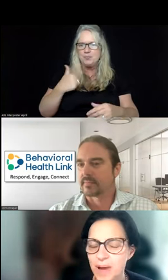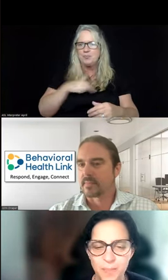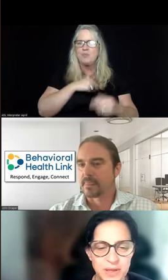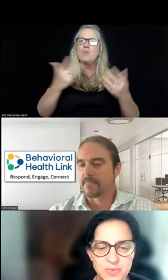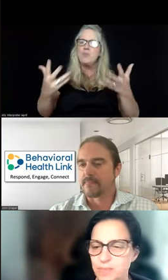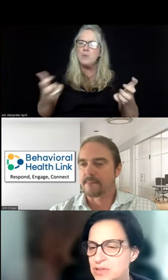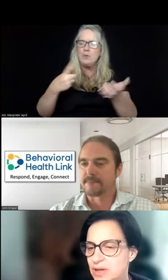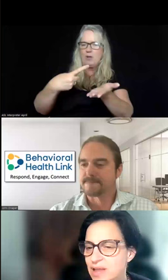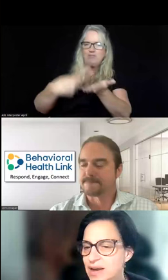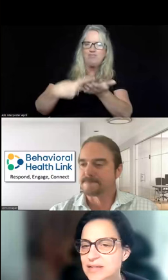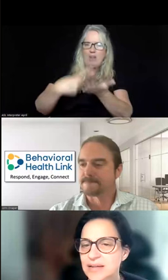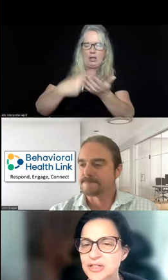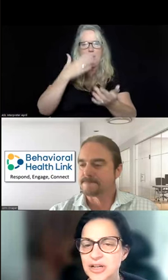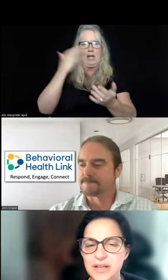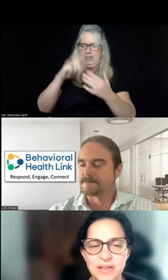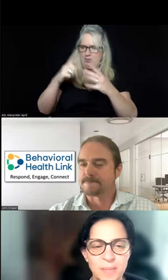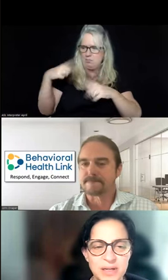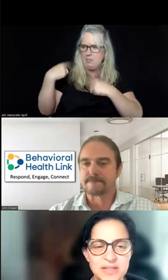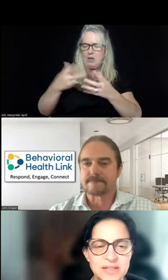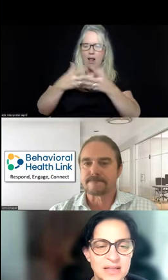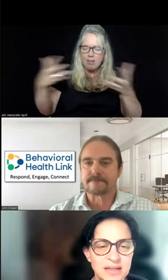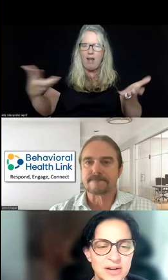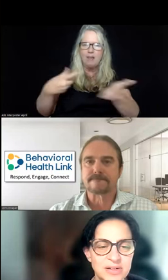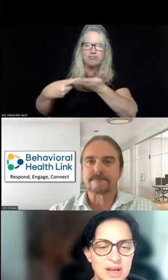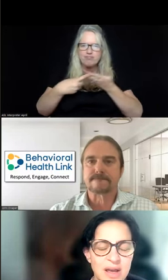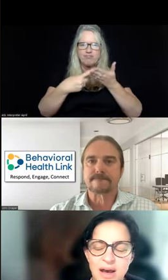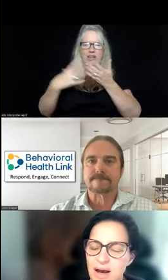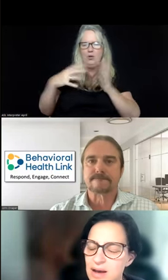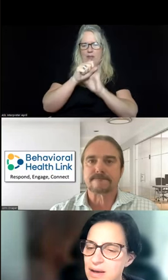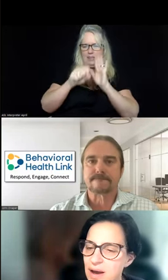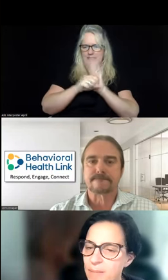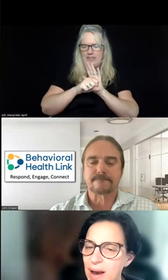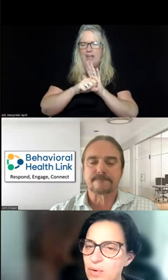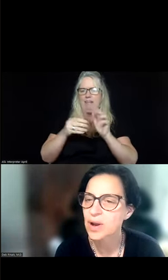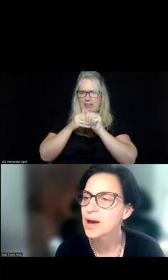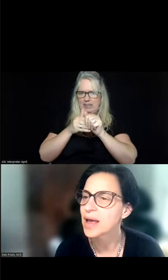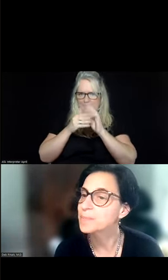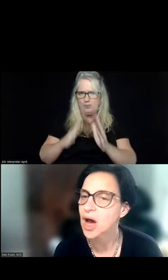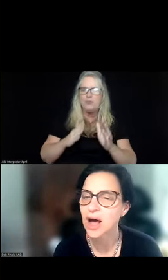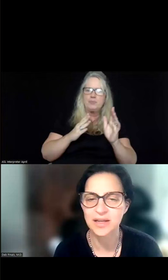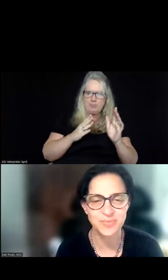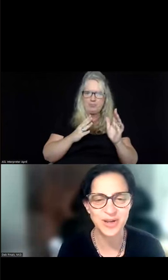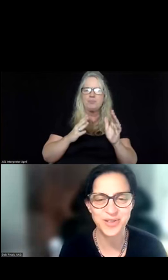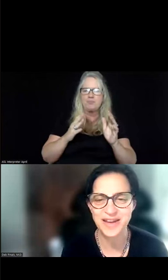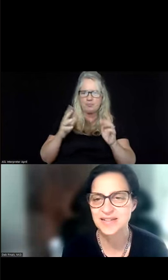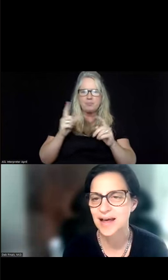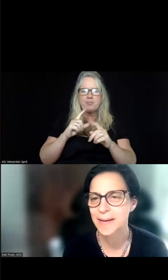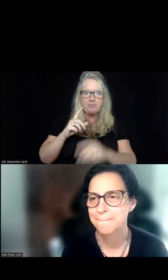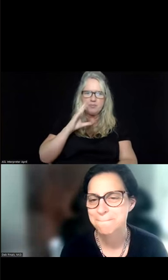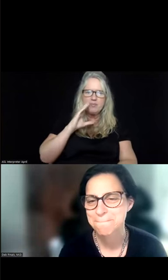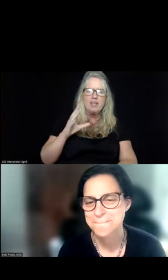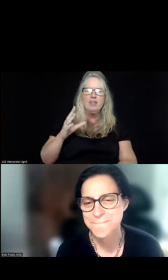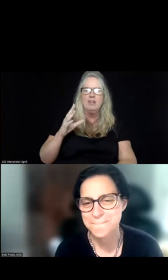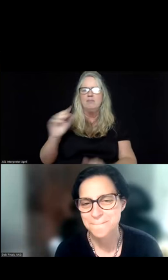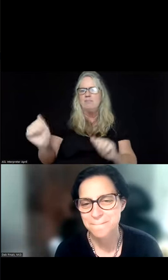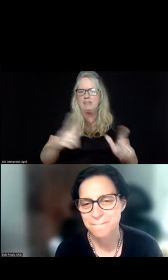to talk about because we've been doing a lot of discussion amongst the state leaders about EMTALIS. We can go to the next slide.